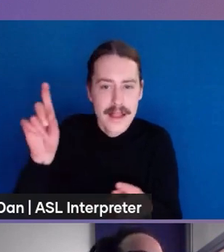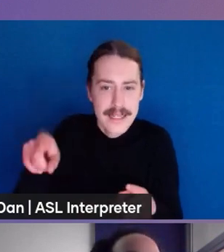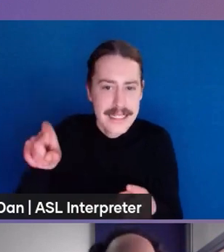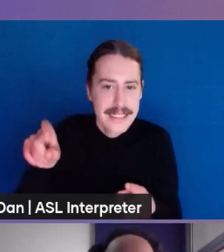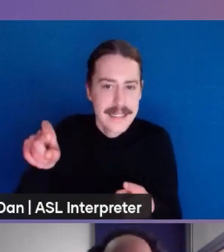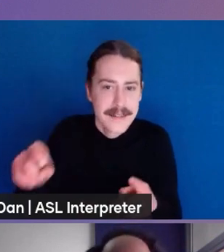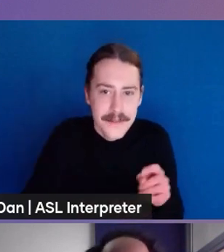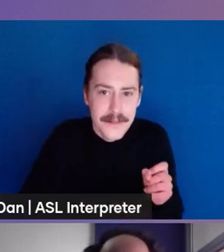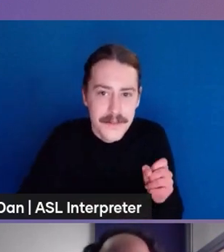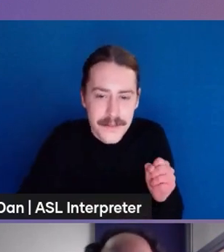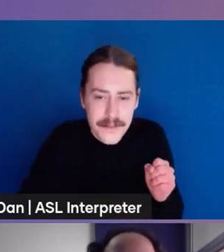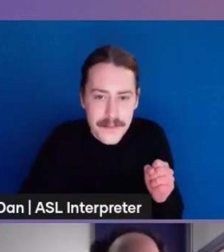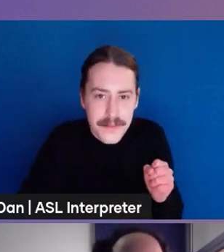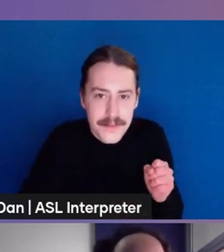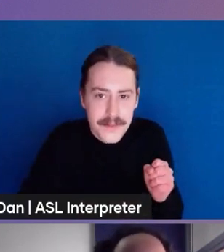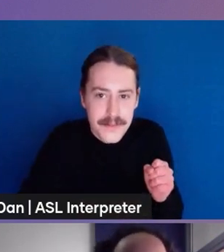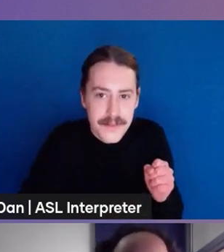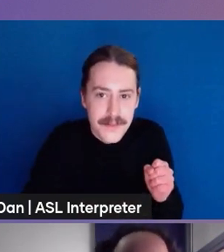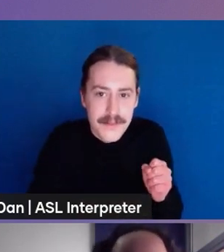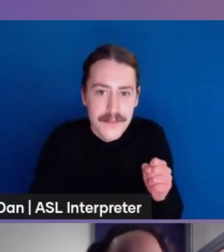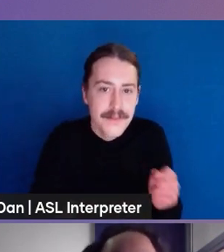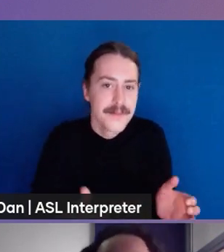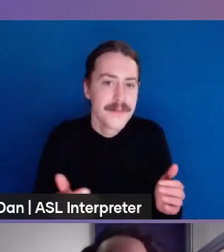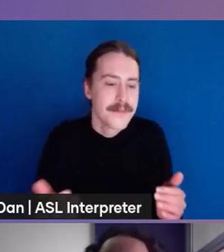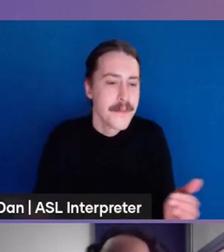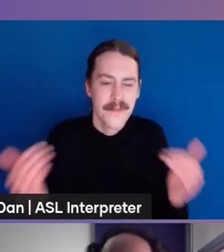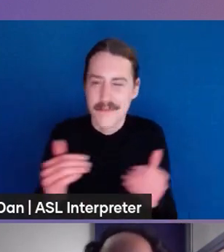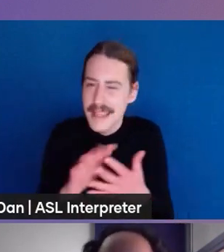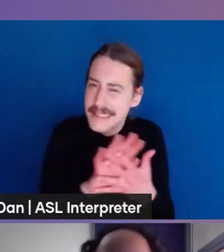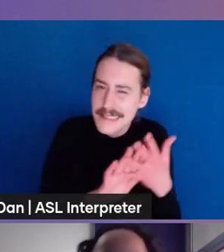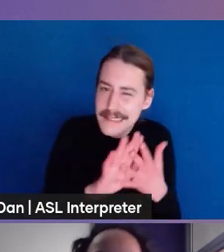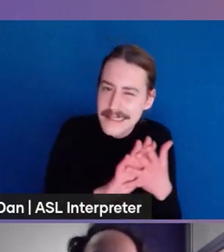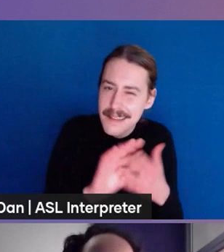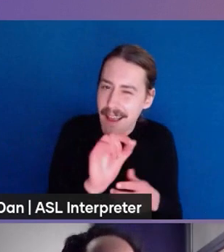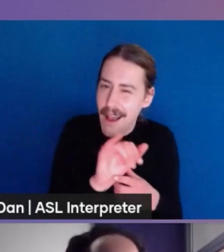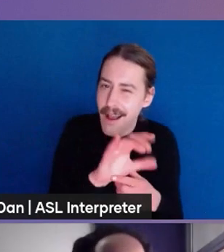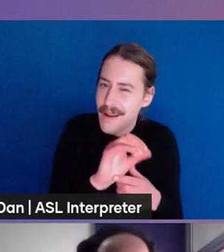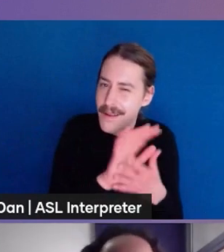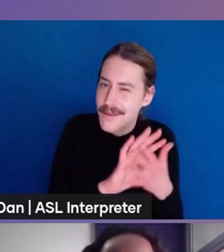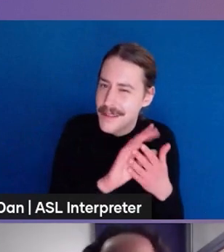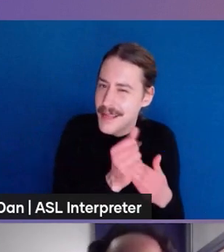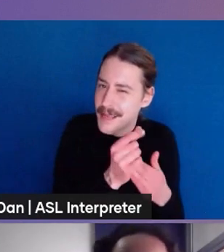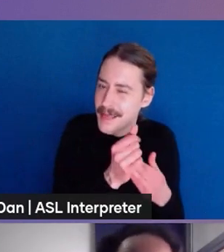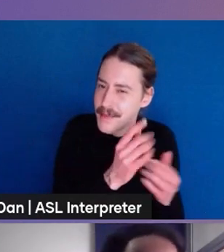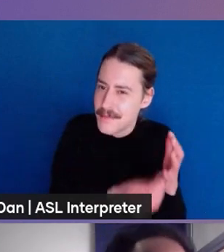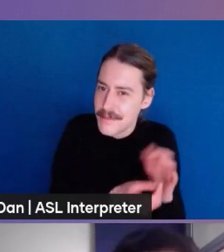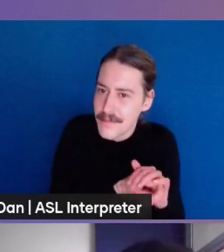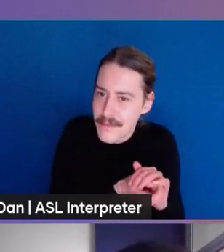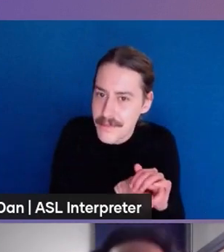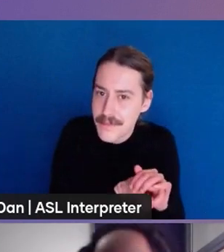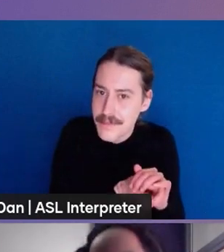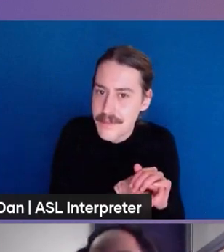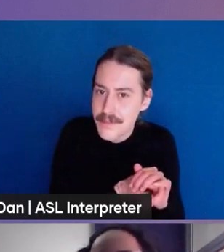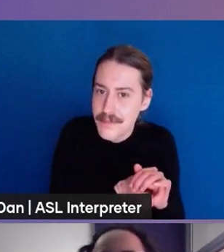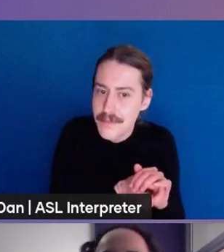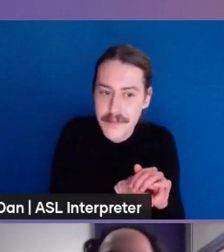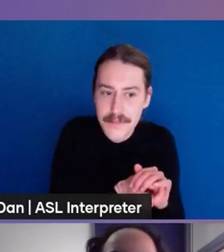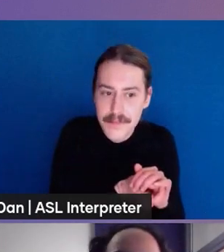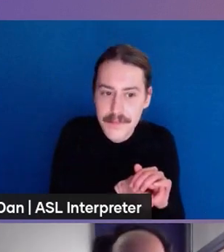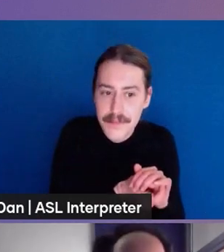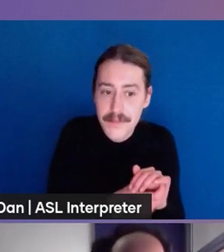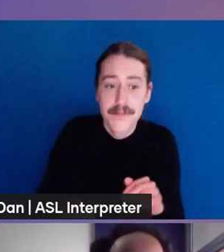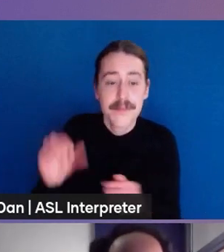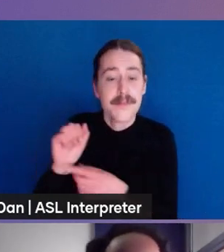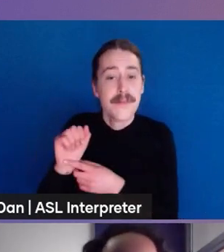a vpc an elastic load balancer or an api gateway our rds instance and